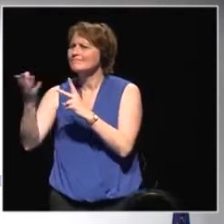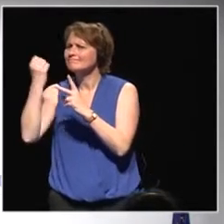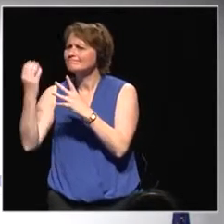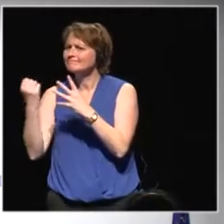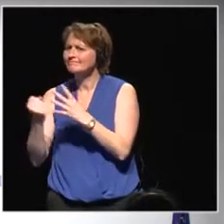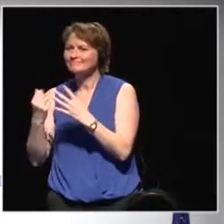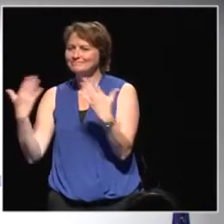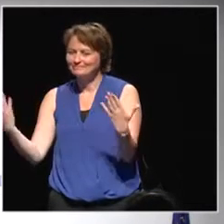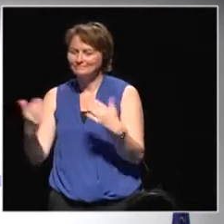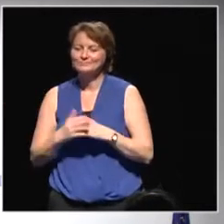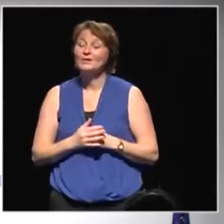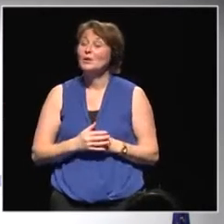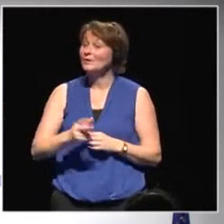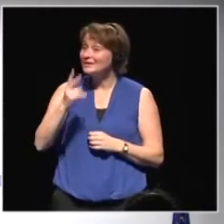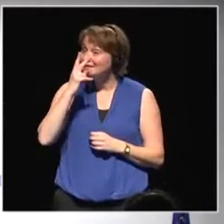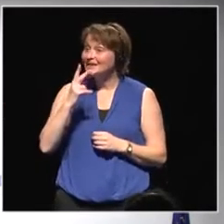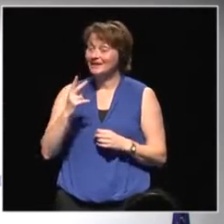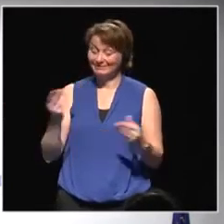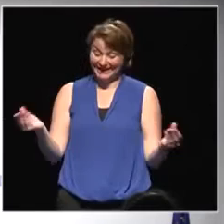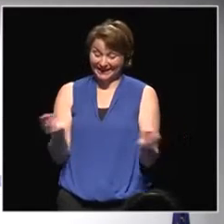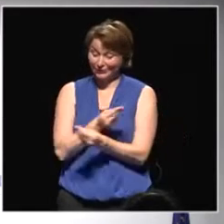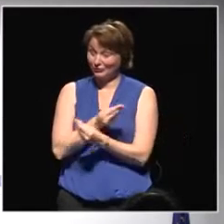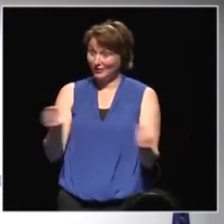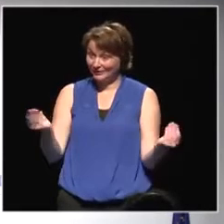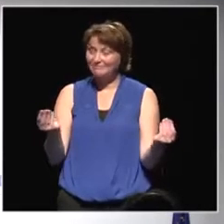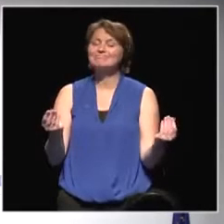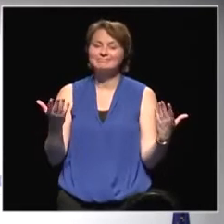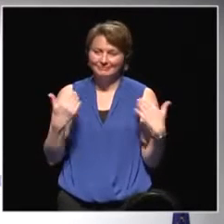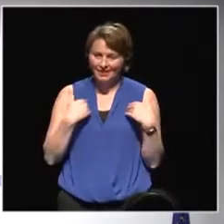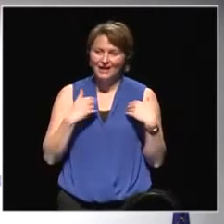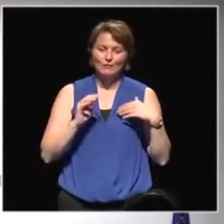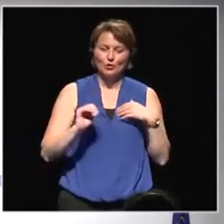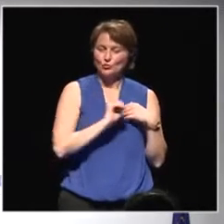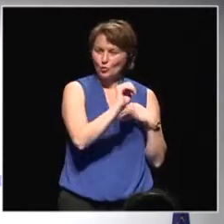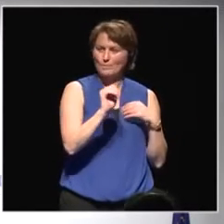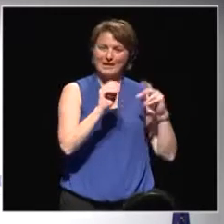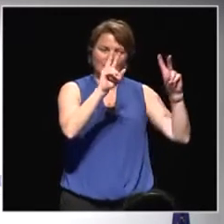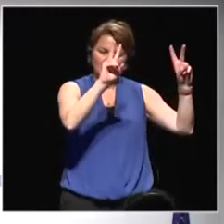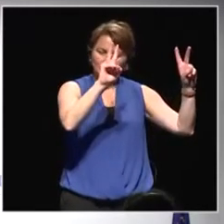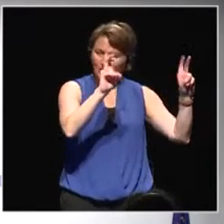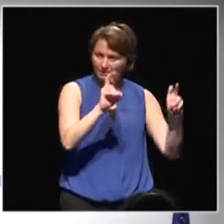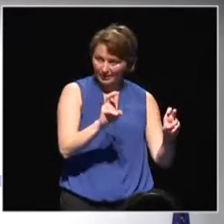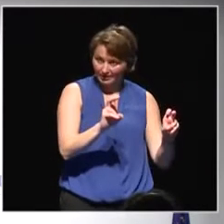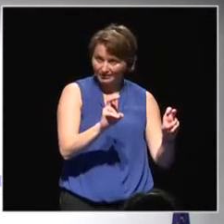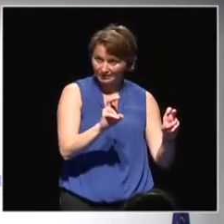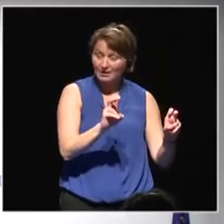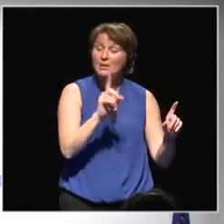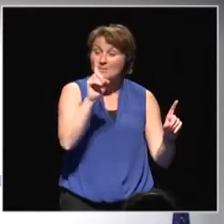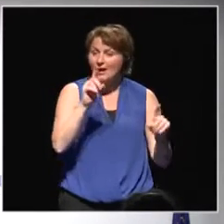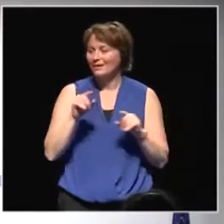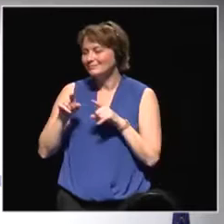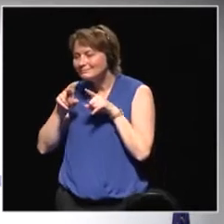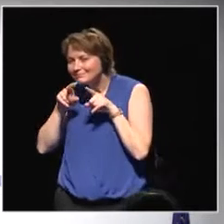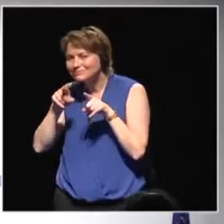we fostered exchanges on European-based subjects whilst promoting core